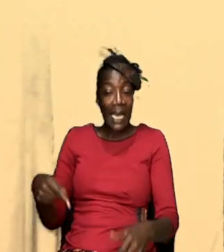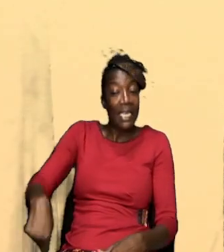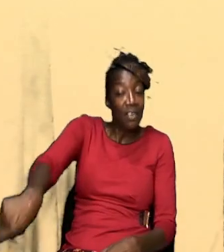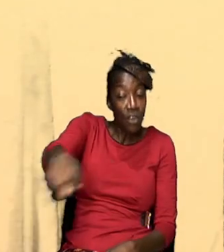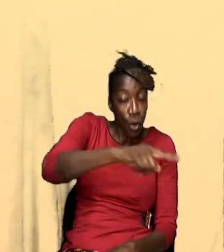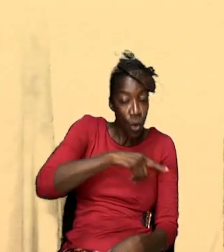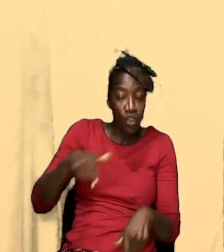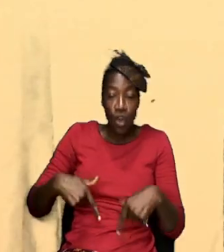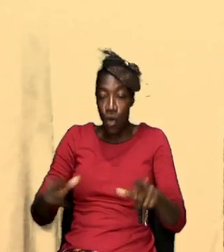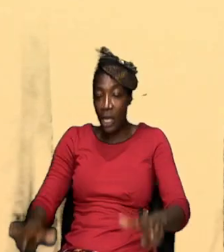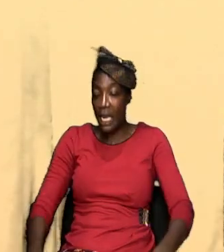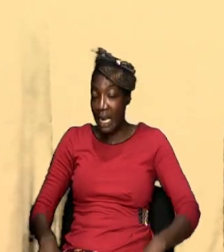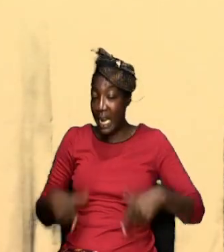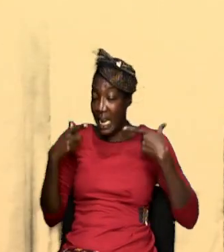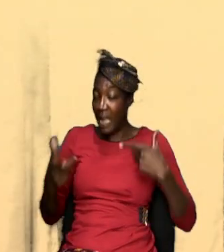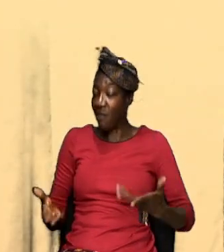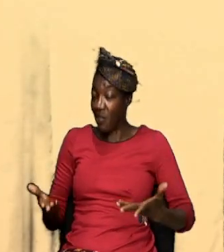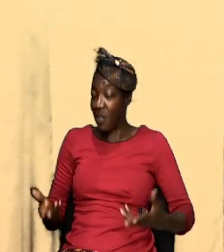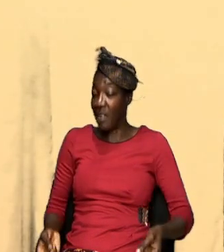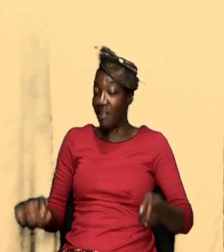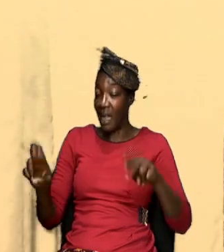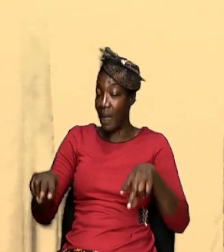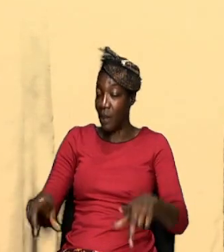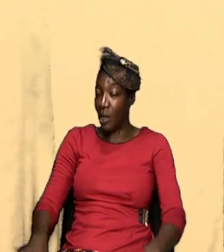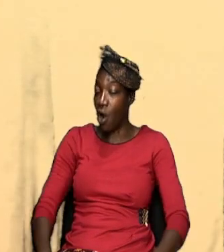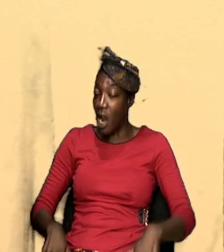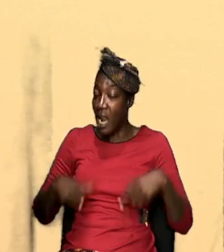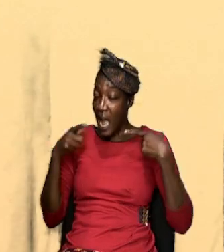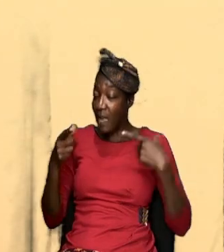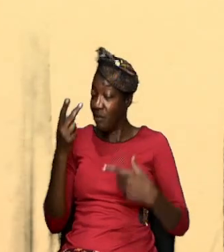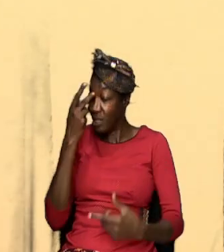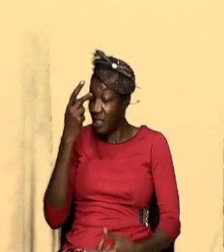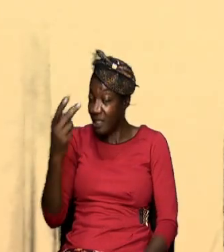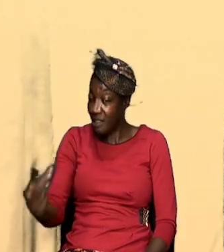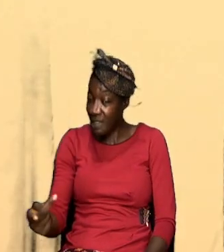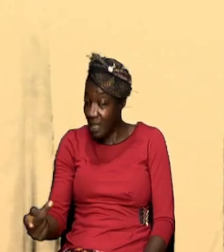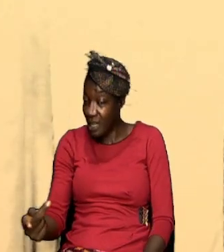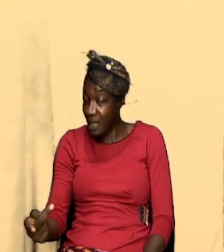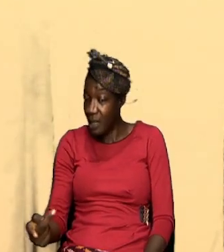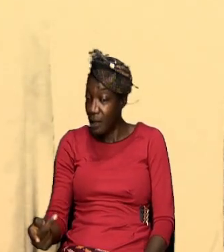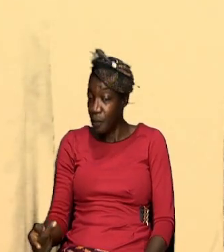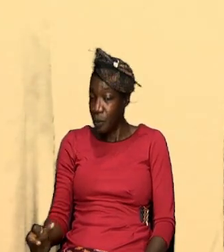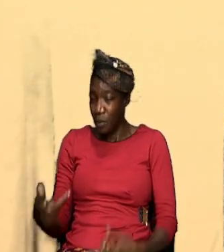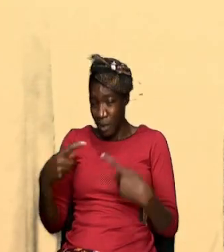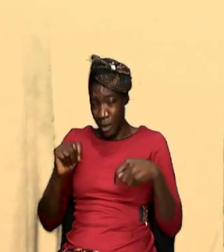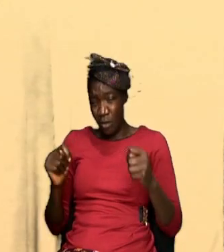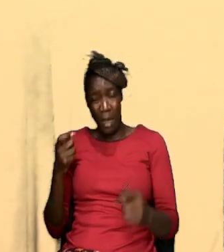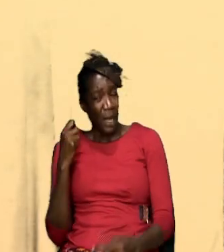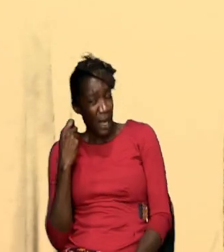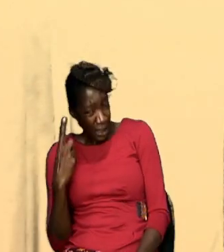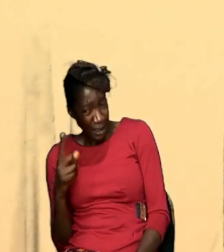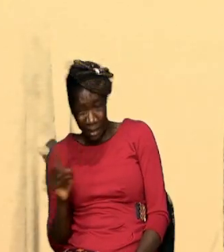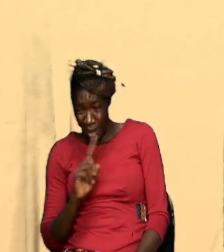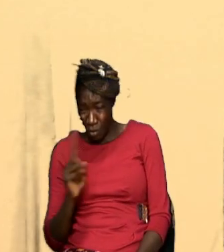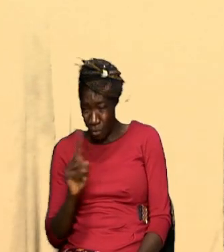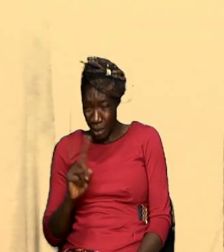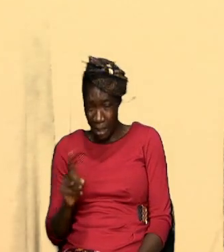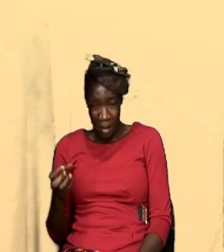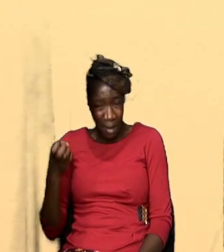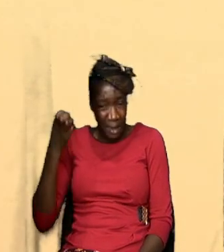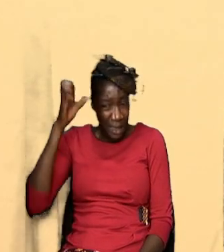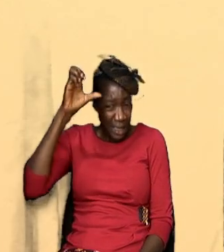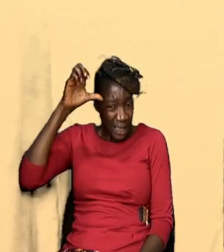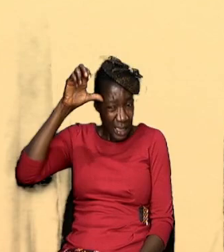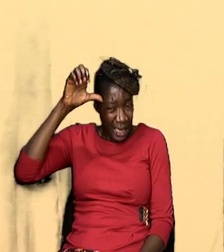our life and looking at the things that are happening in our life to see to try and ascertain where the devil is trying